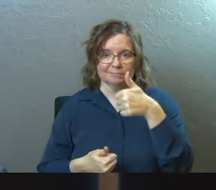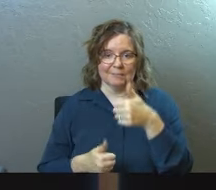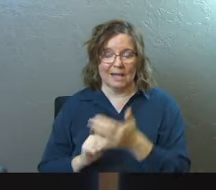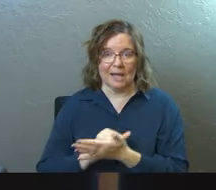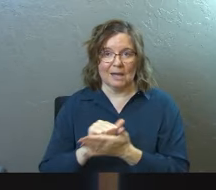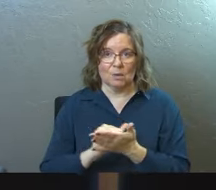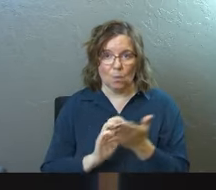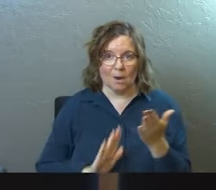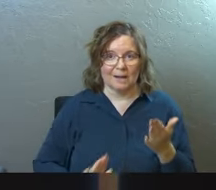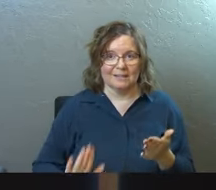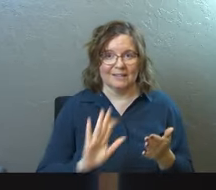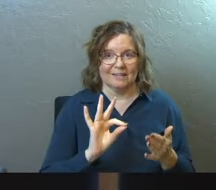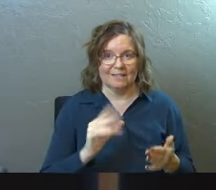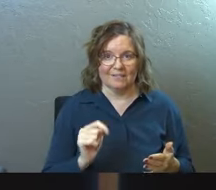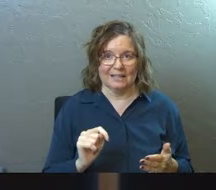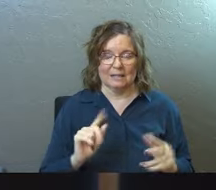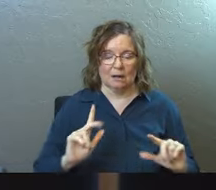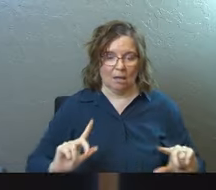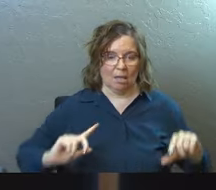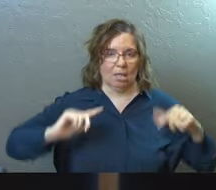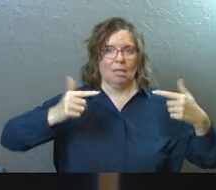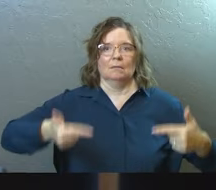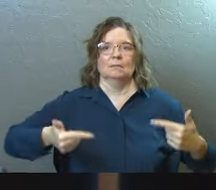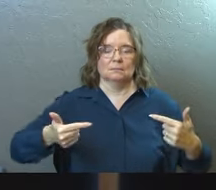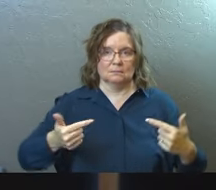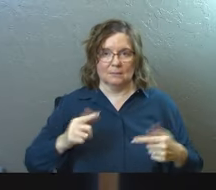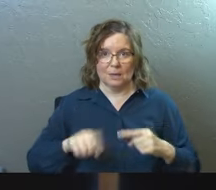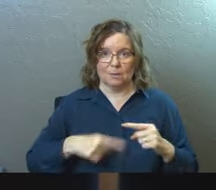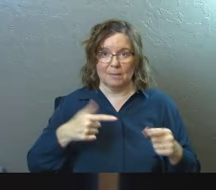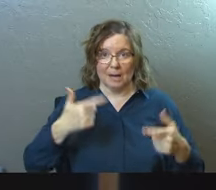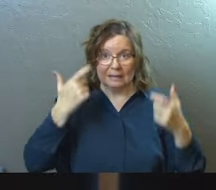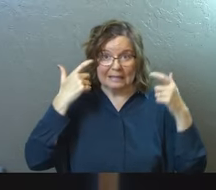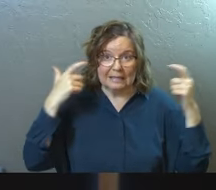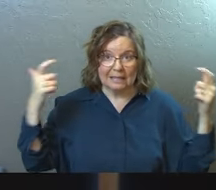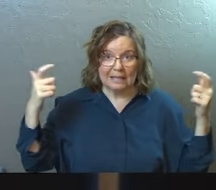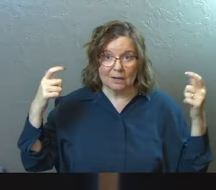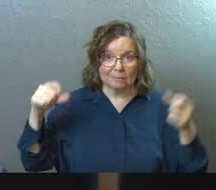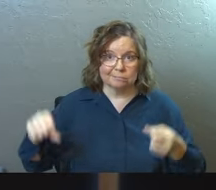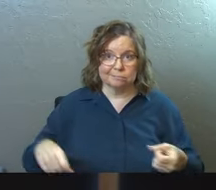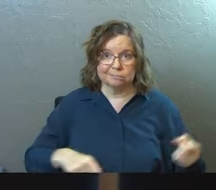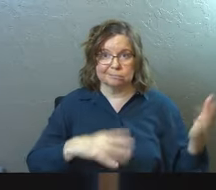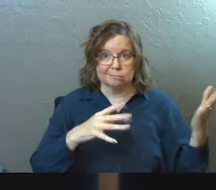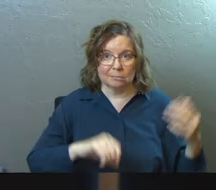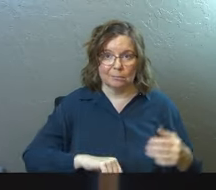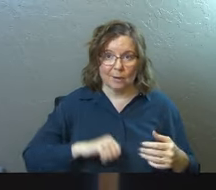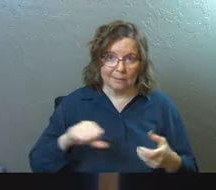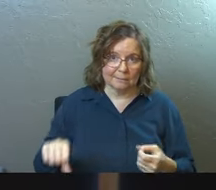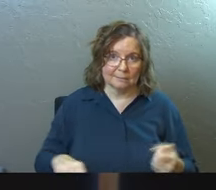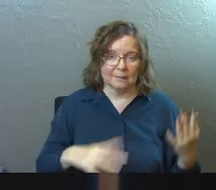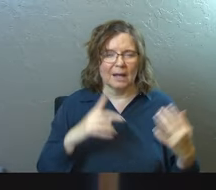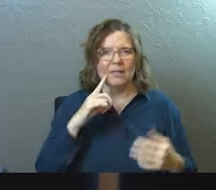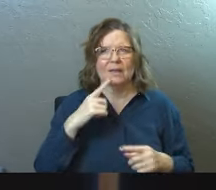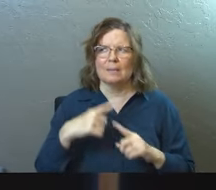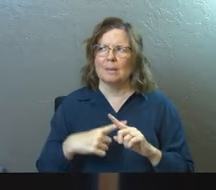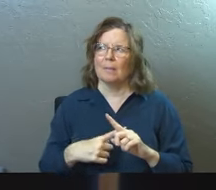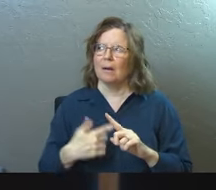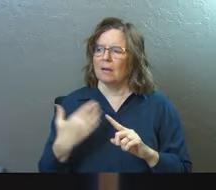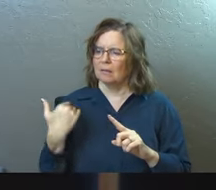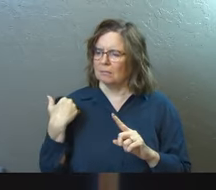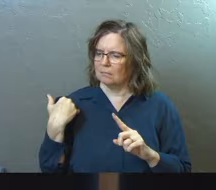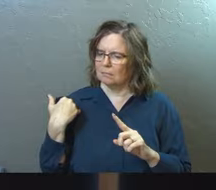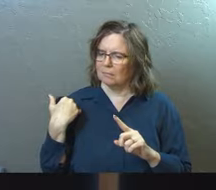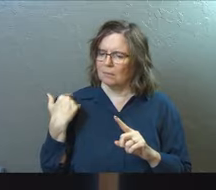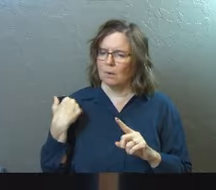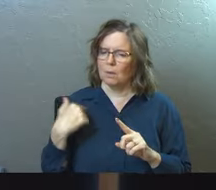kingdom. And, and it was all about pride and ego and letting that go. And, and then I think it was maybe a month or so ago,